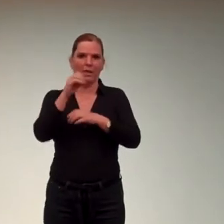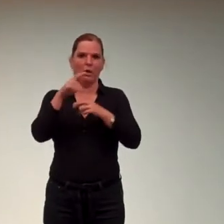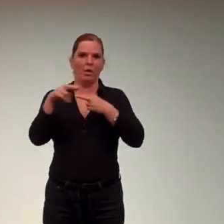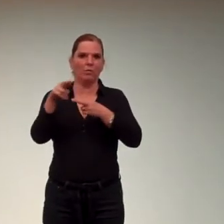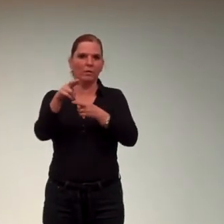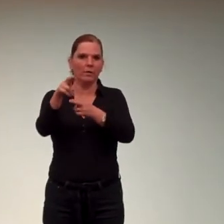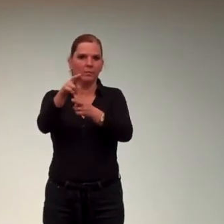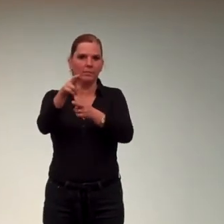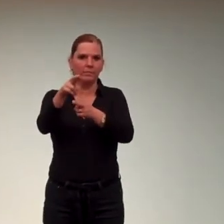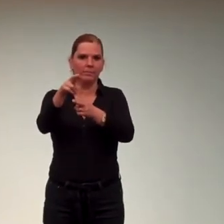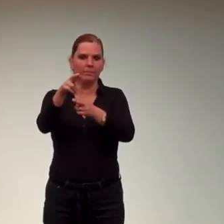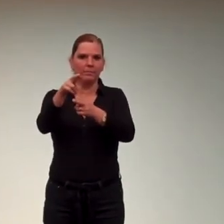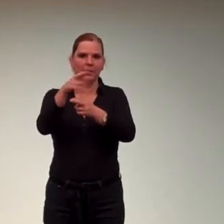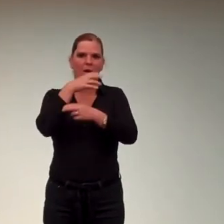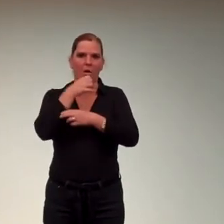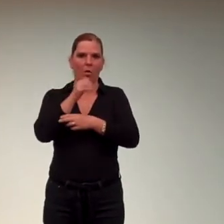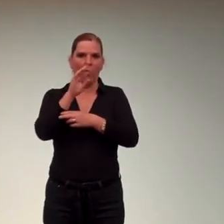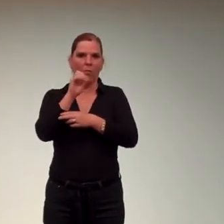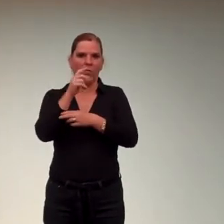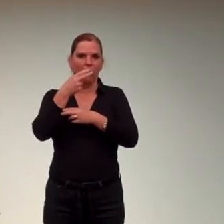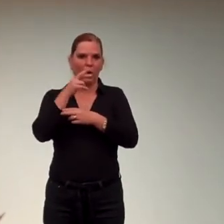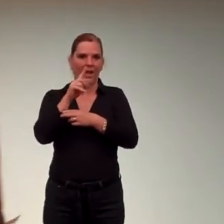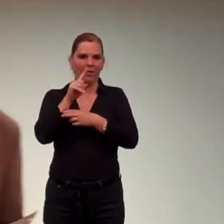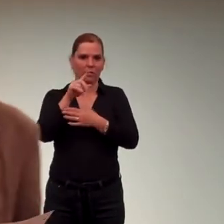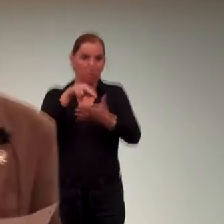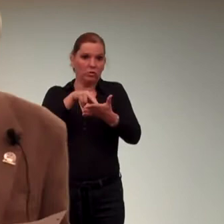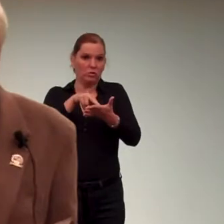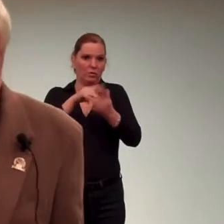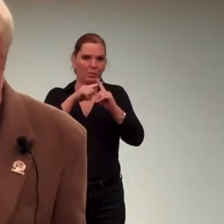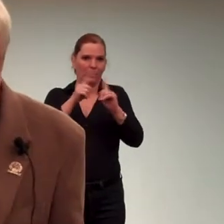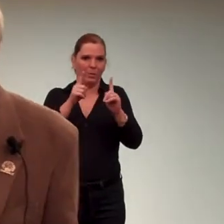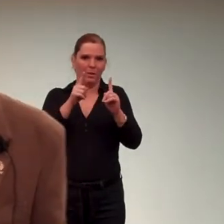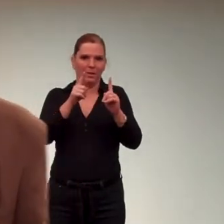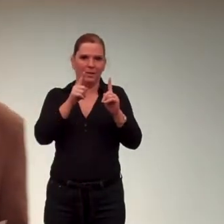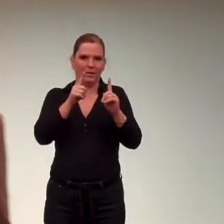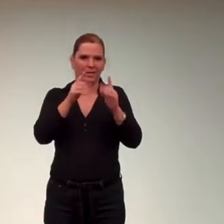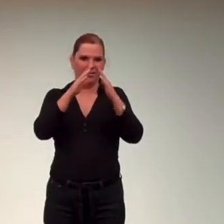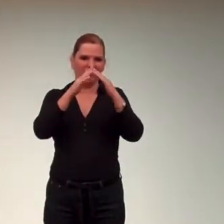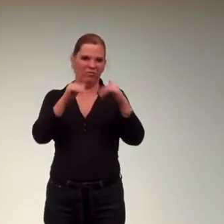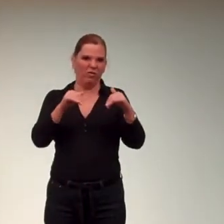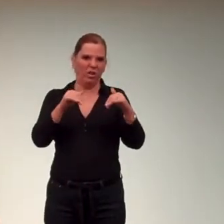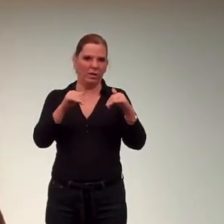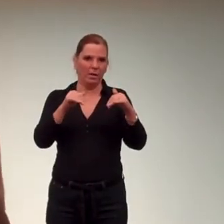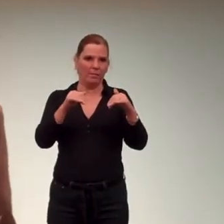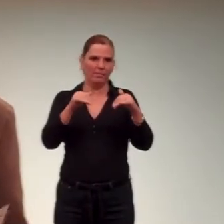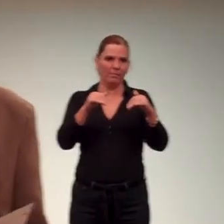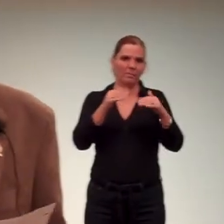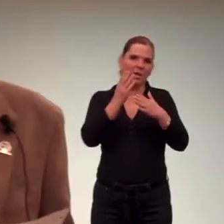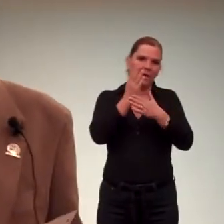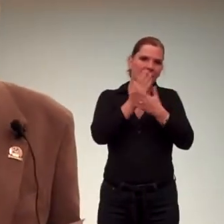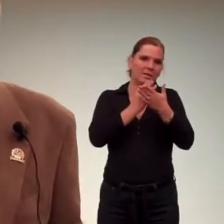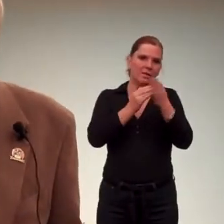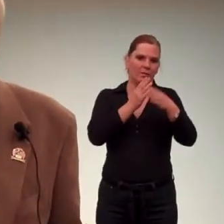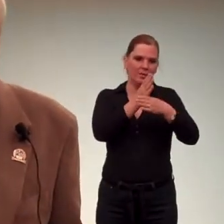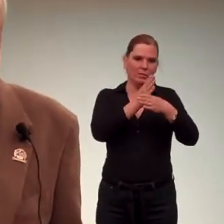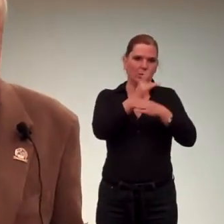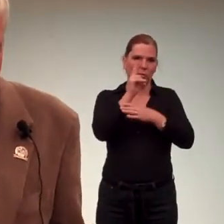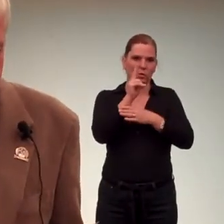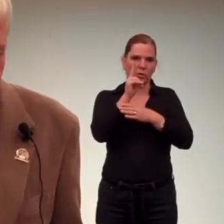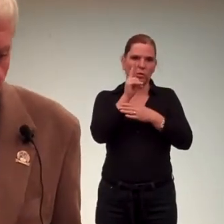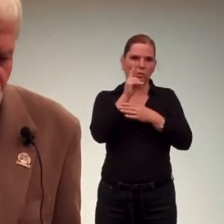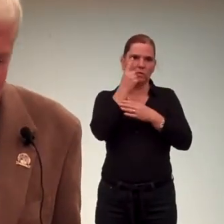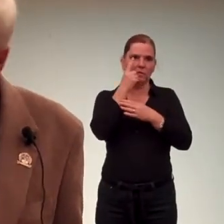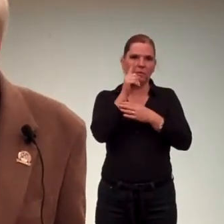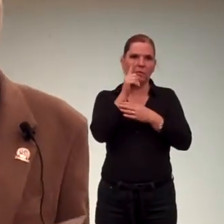Ohio River. Old Fort Henry still stood, but it was in decaying condition. Some of its wood was used